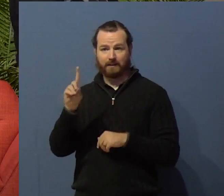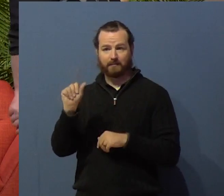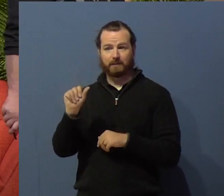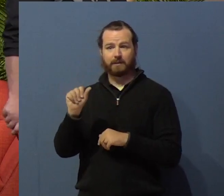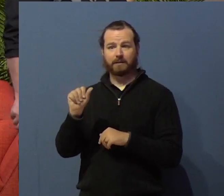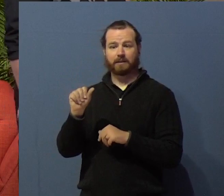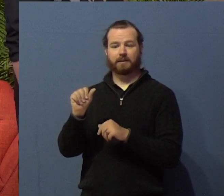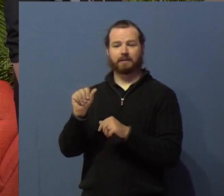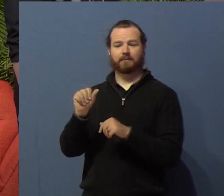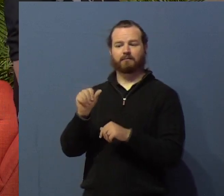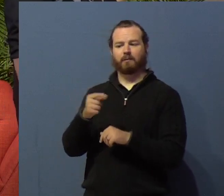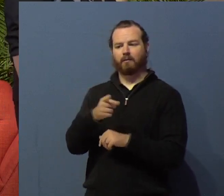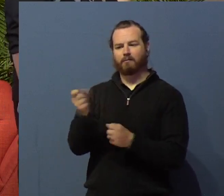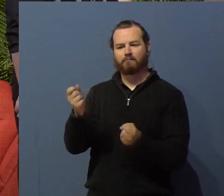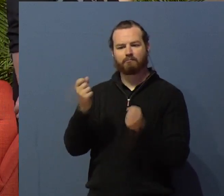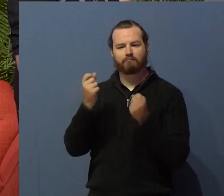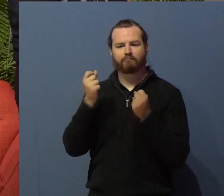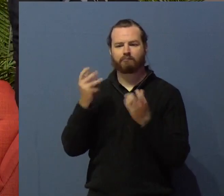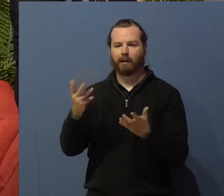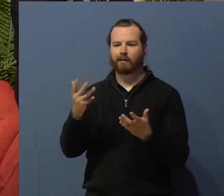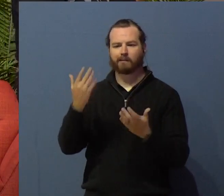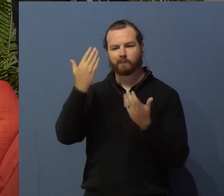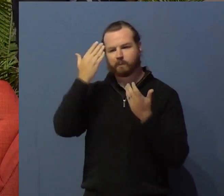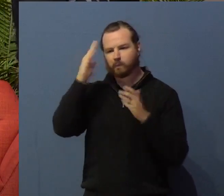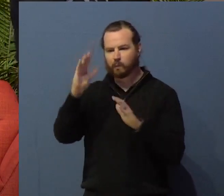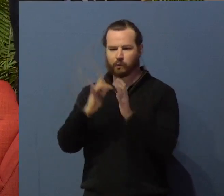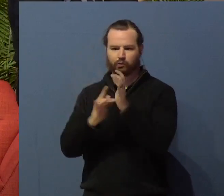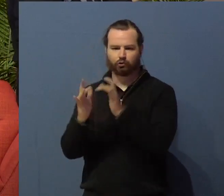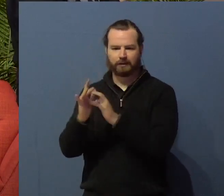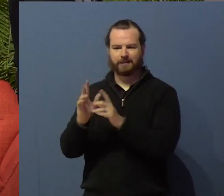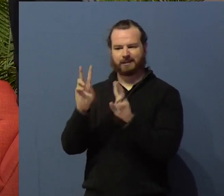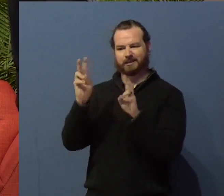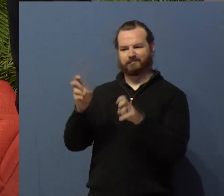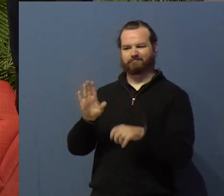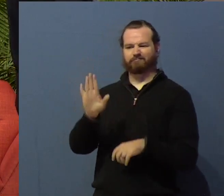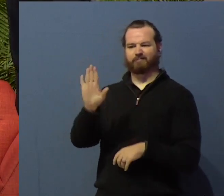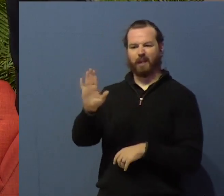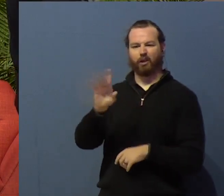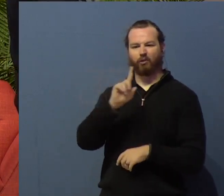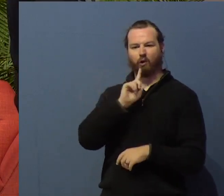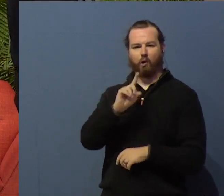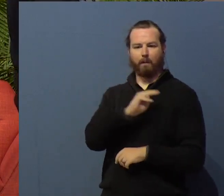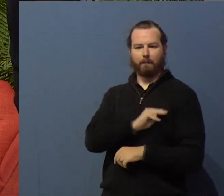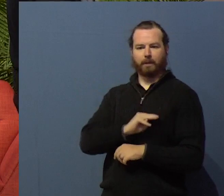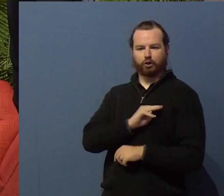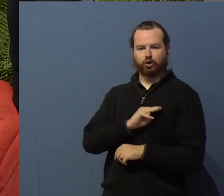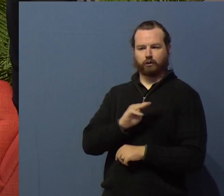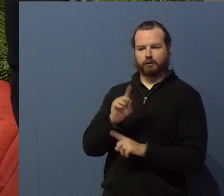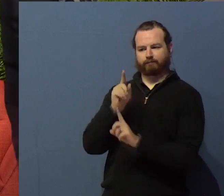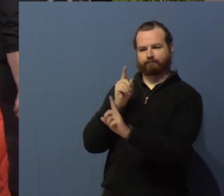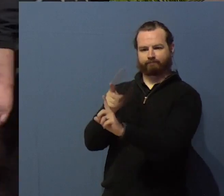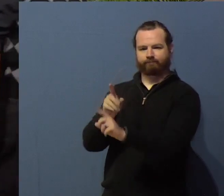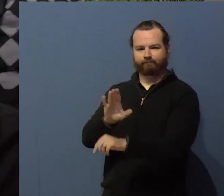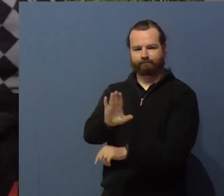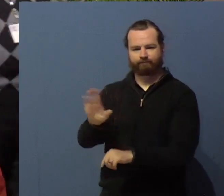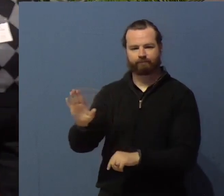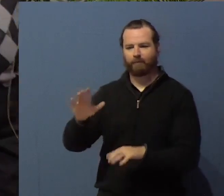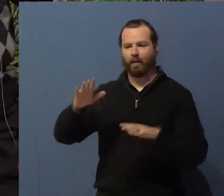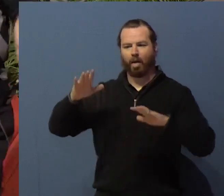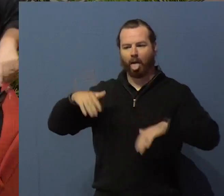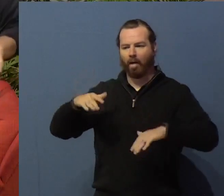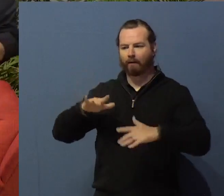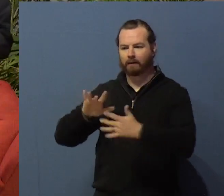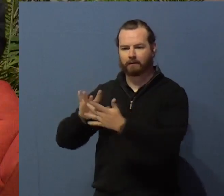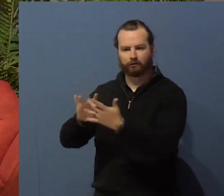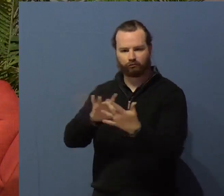that's untouched, mostly. It is a mission field. We've been hearing that all along. But then she adds, and an untapped